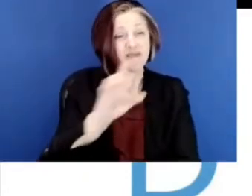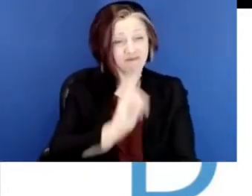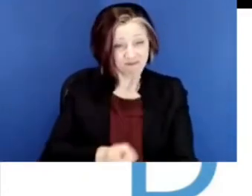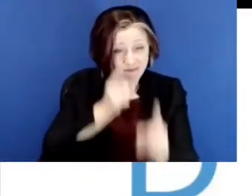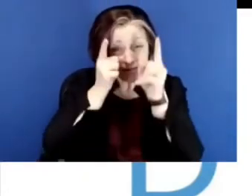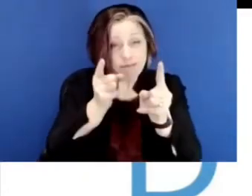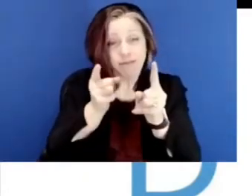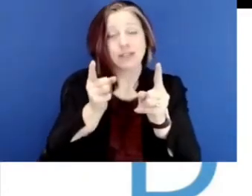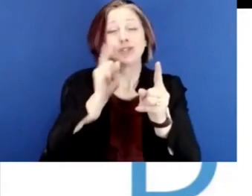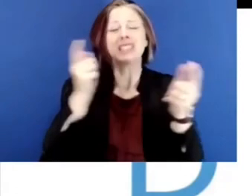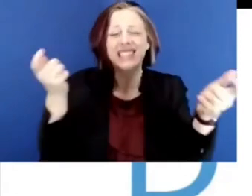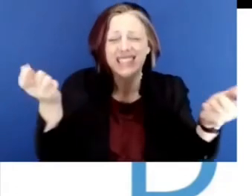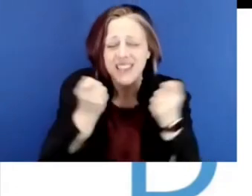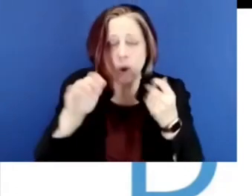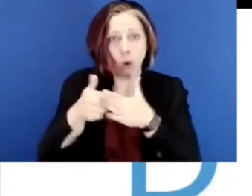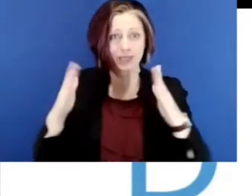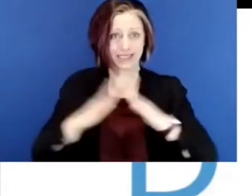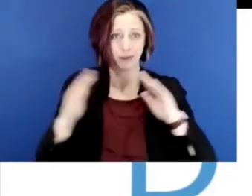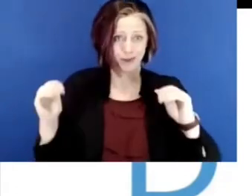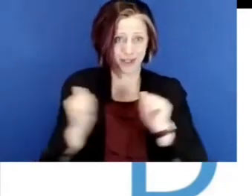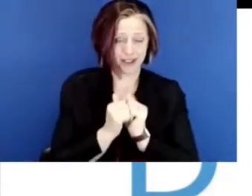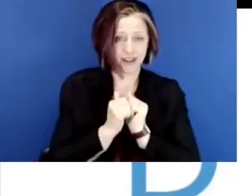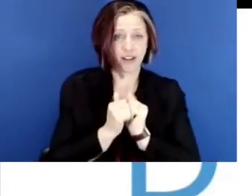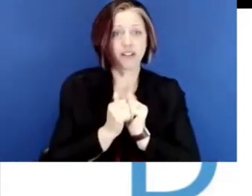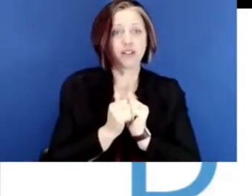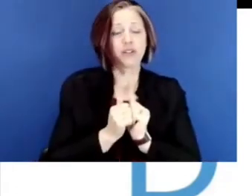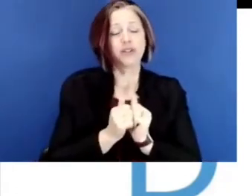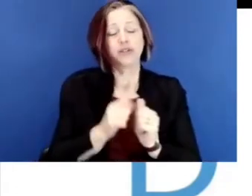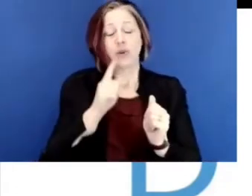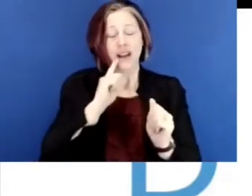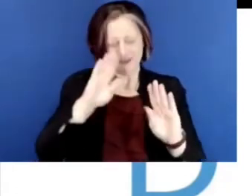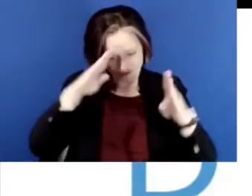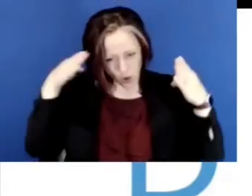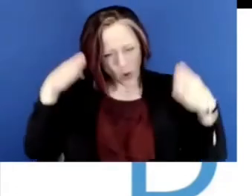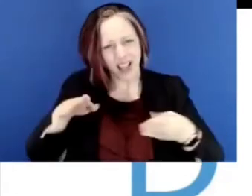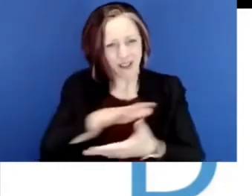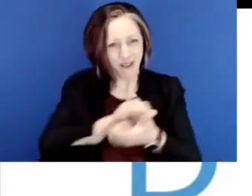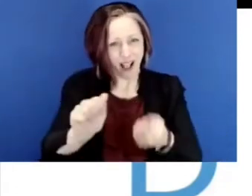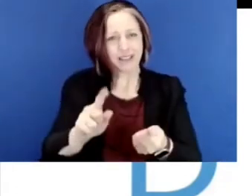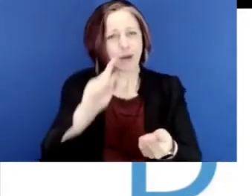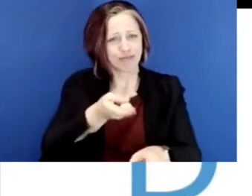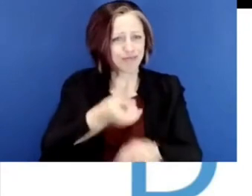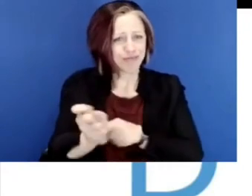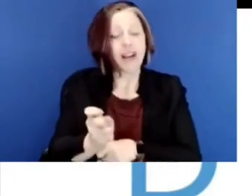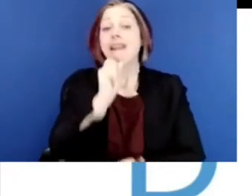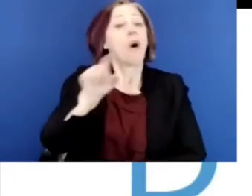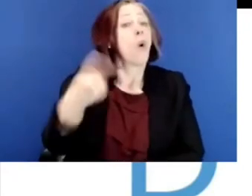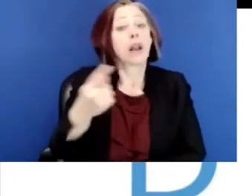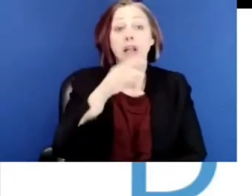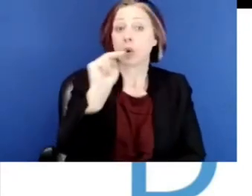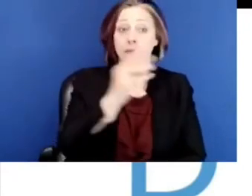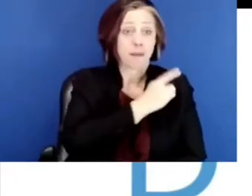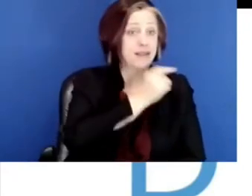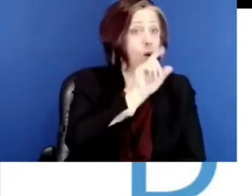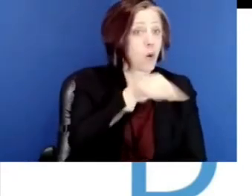And we decided that we wanted to come together across difference and create a foundation, um, public engagement